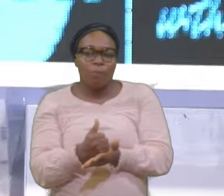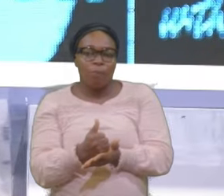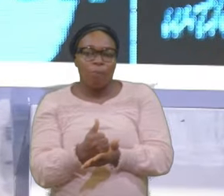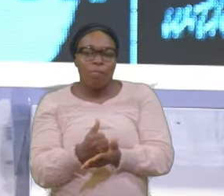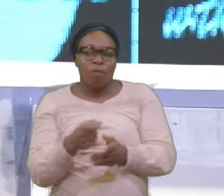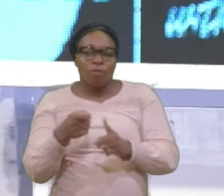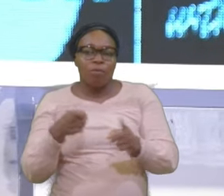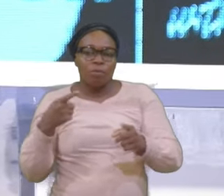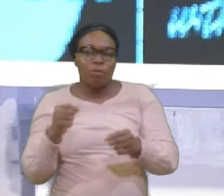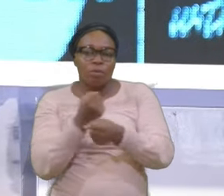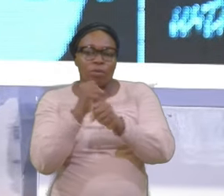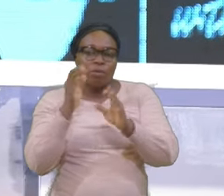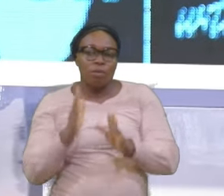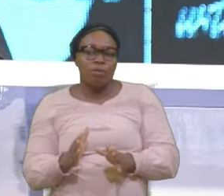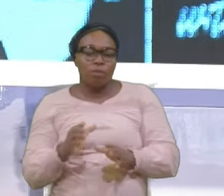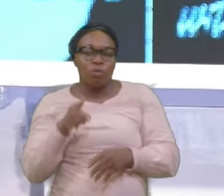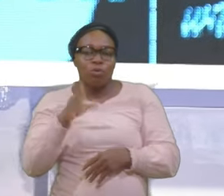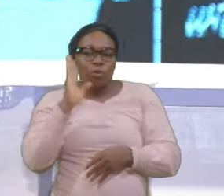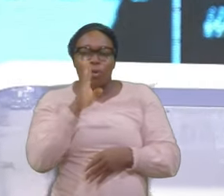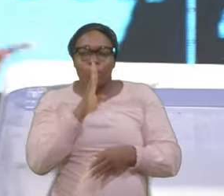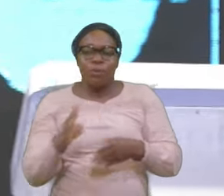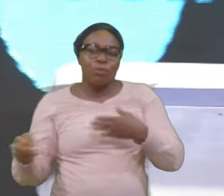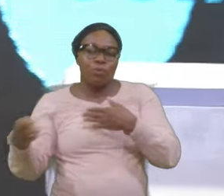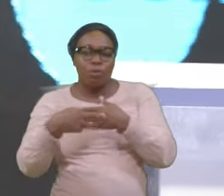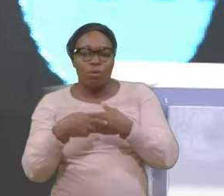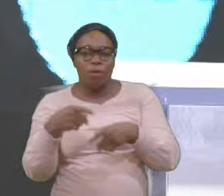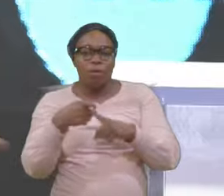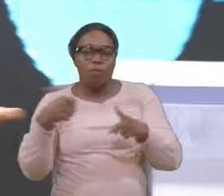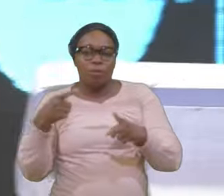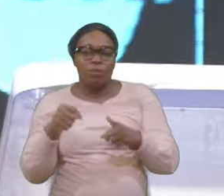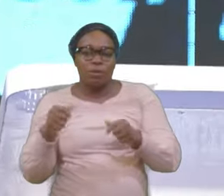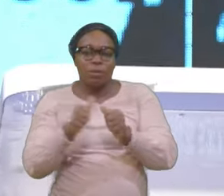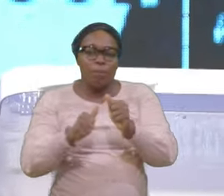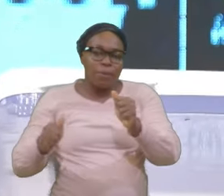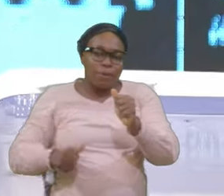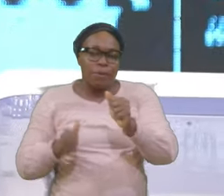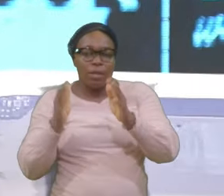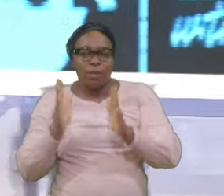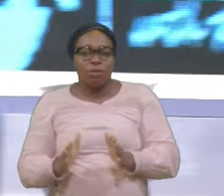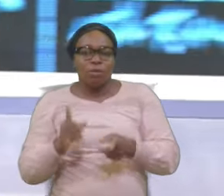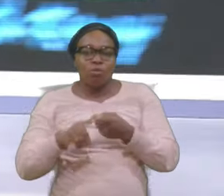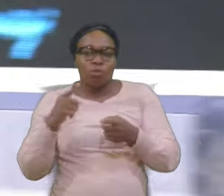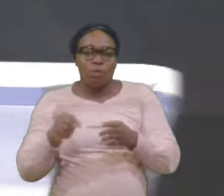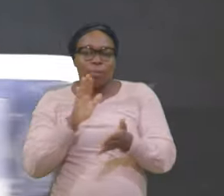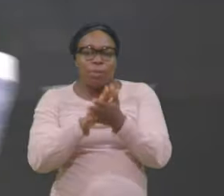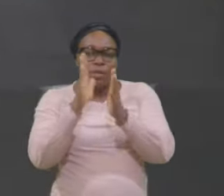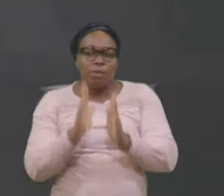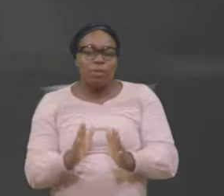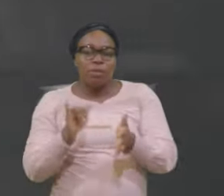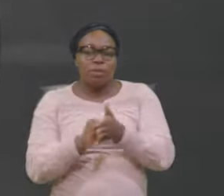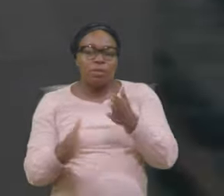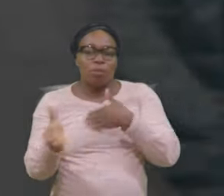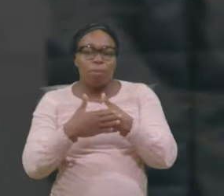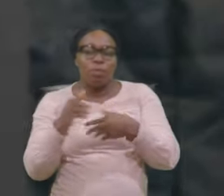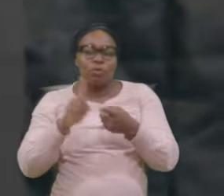will Be restored From the backslider To the believer To the back To the Lord